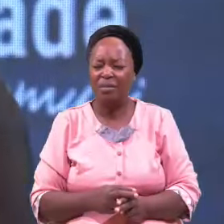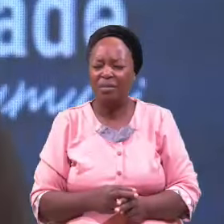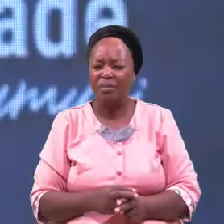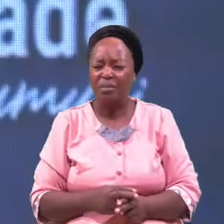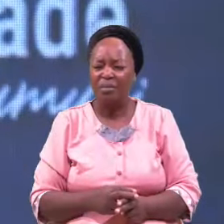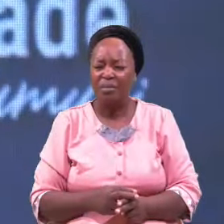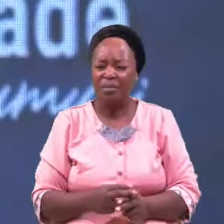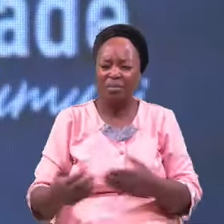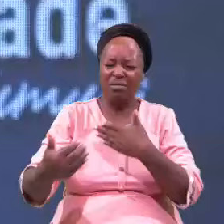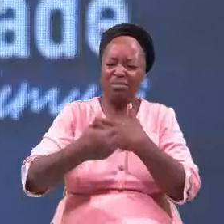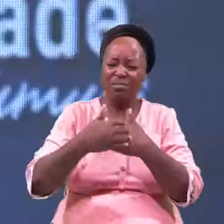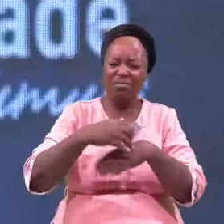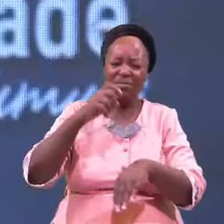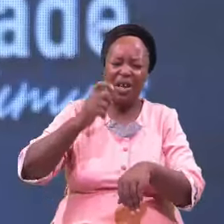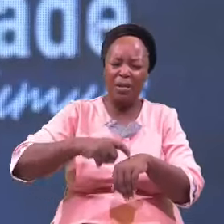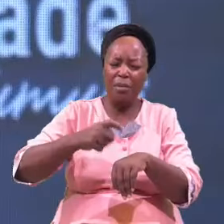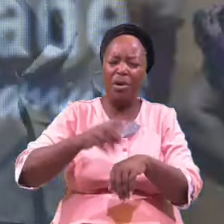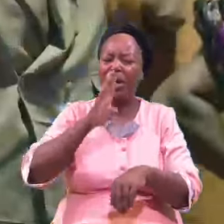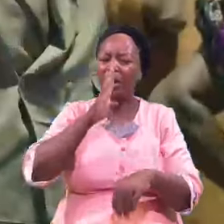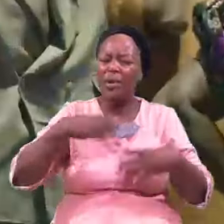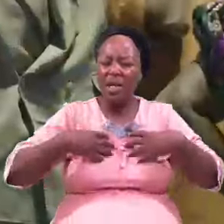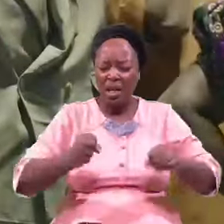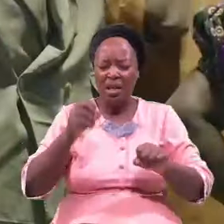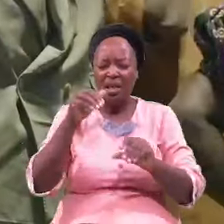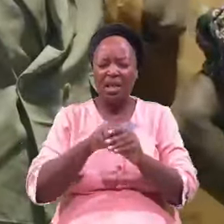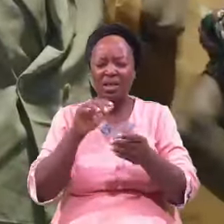Backbone Be Healed In Name